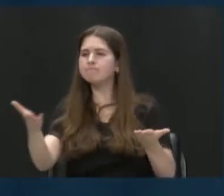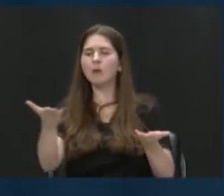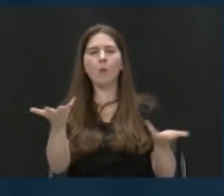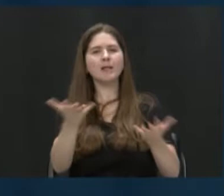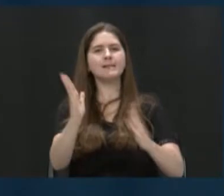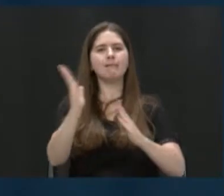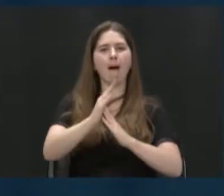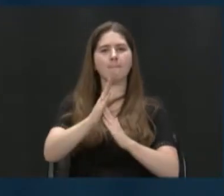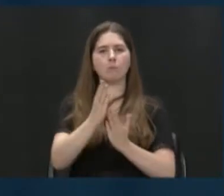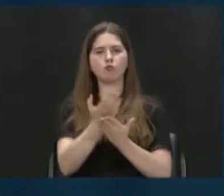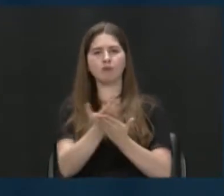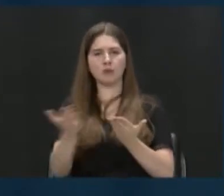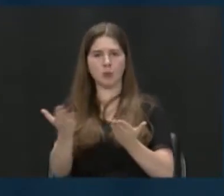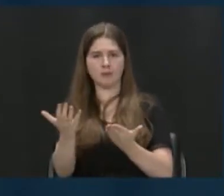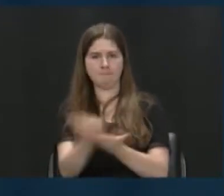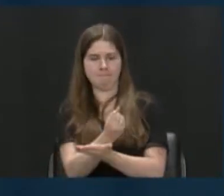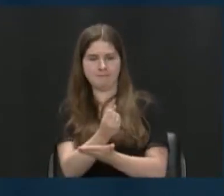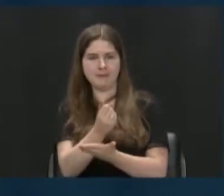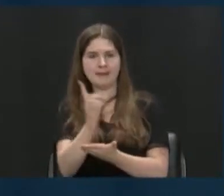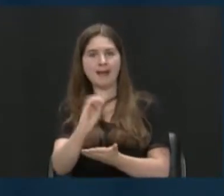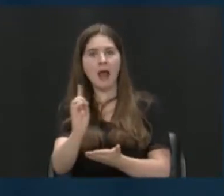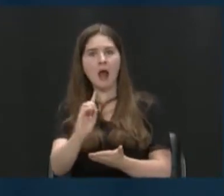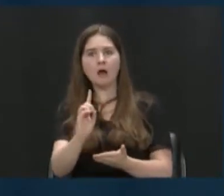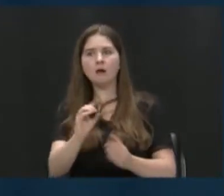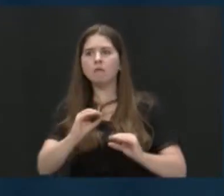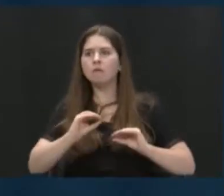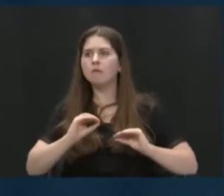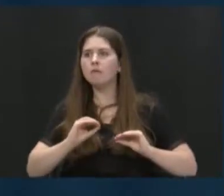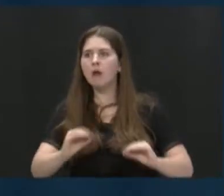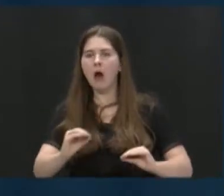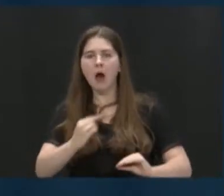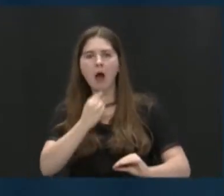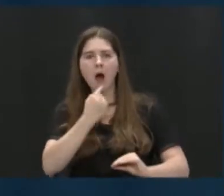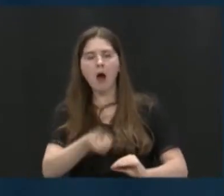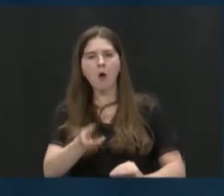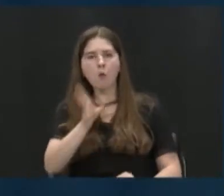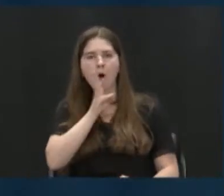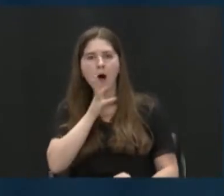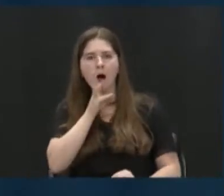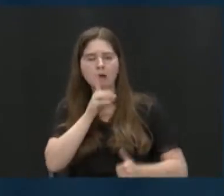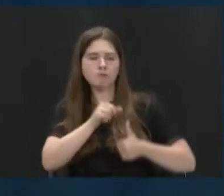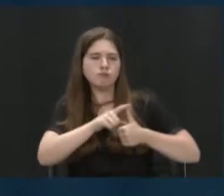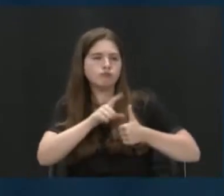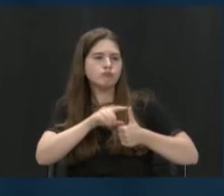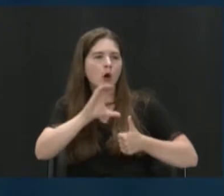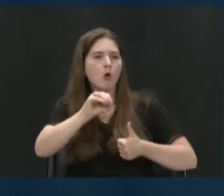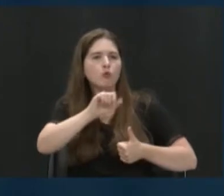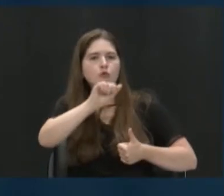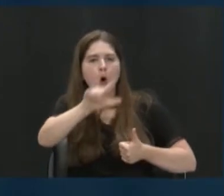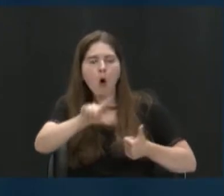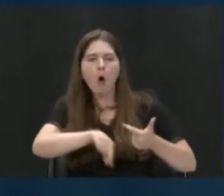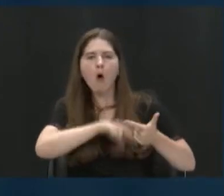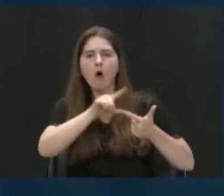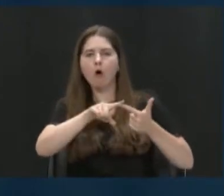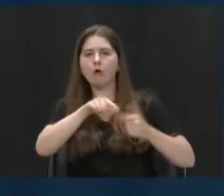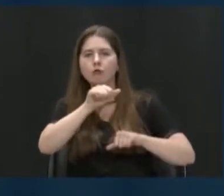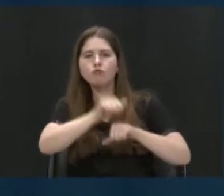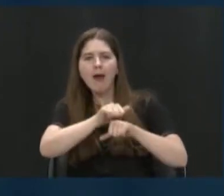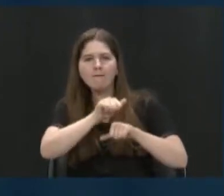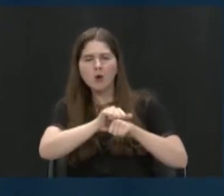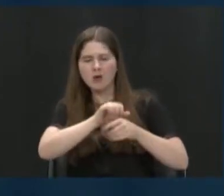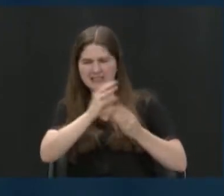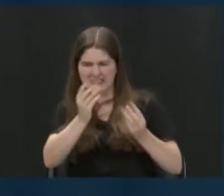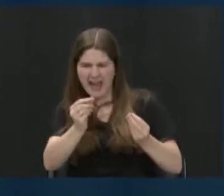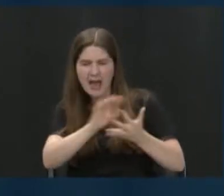in Dayton, and not a single person naturally gave us water. Everyone said coal, gravel, sand. No one said